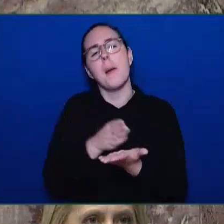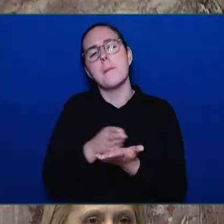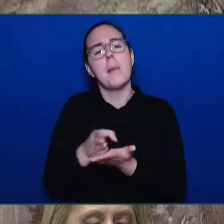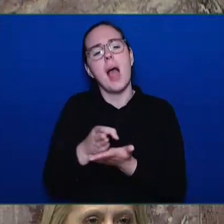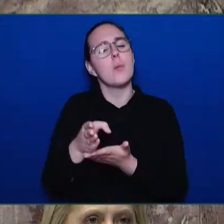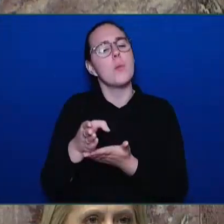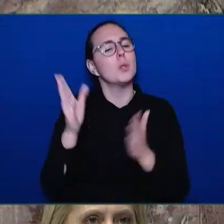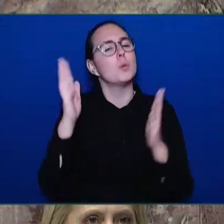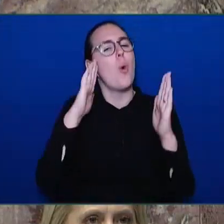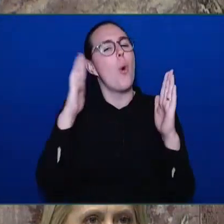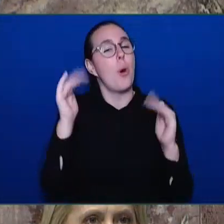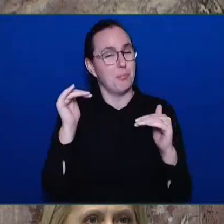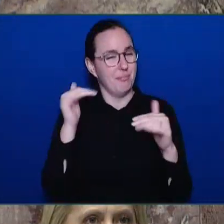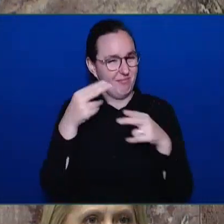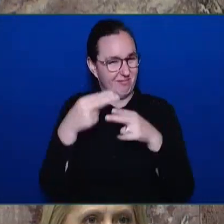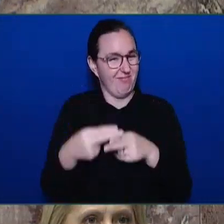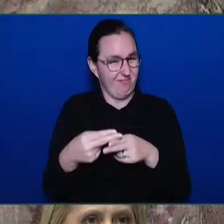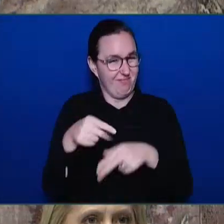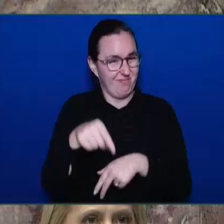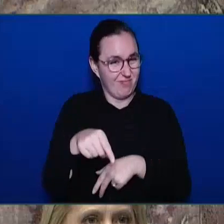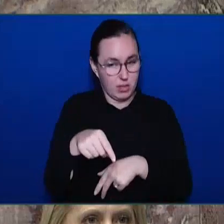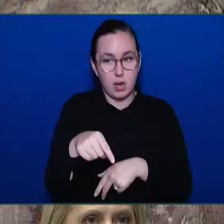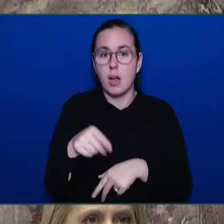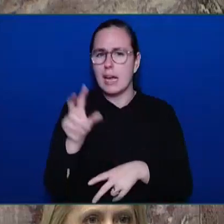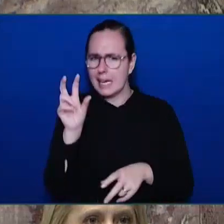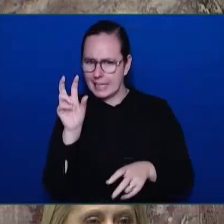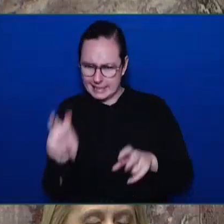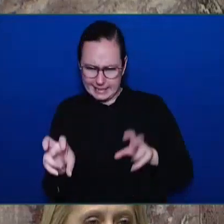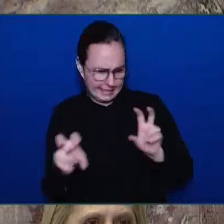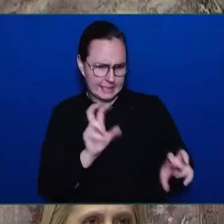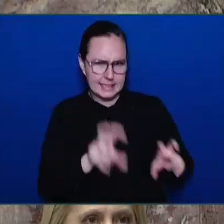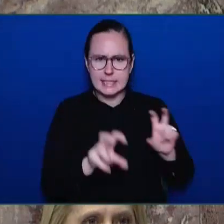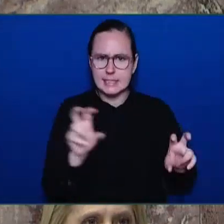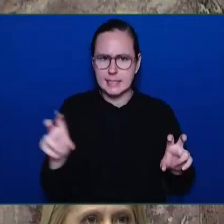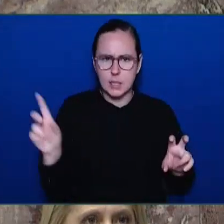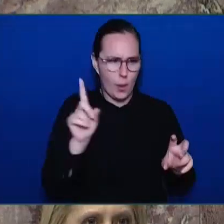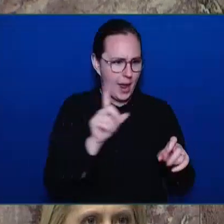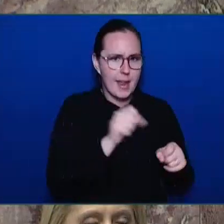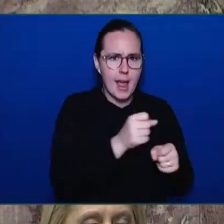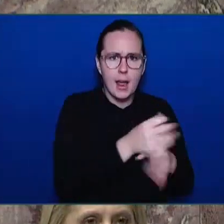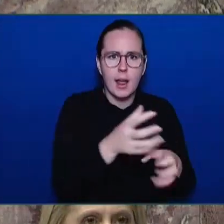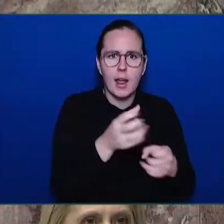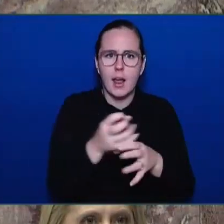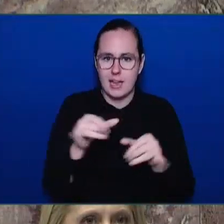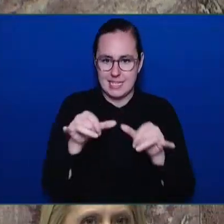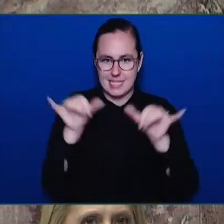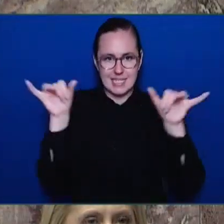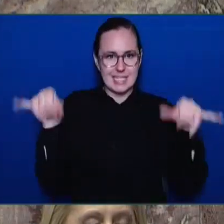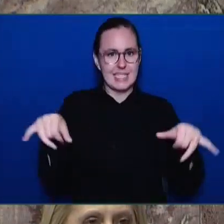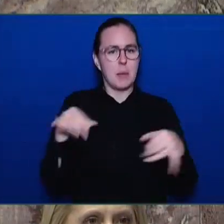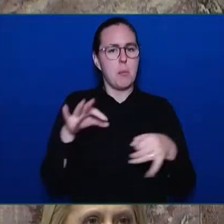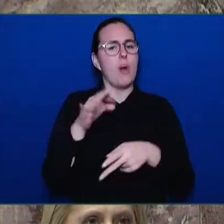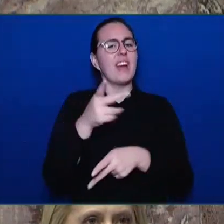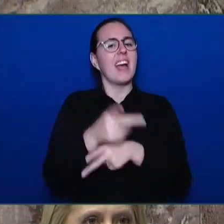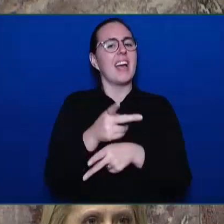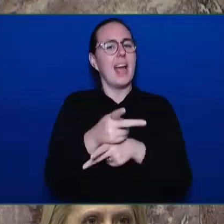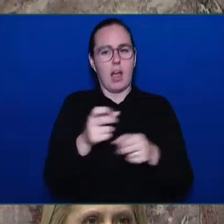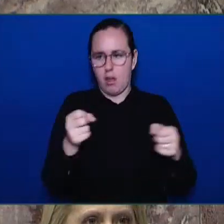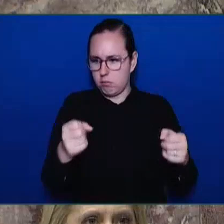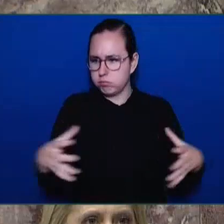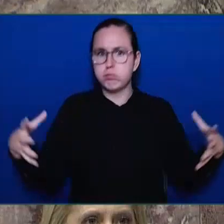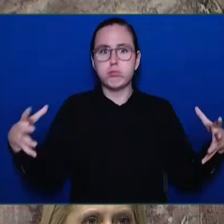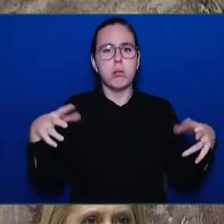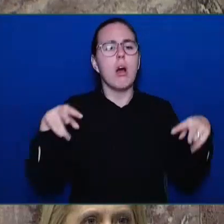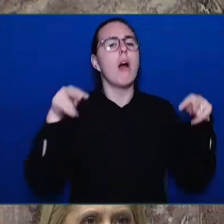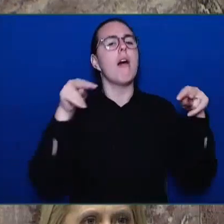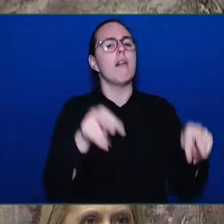of care for people who are struggling with substance use. That has involved a ramping up of treatment